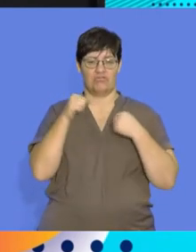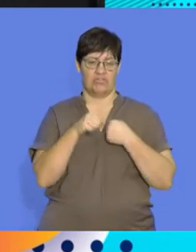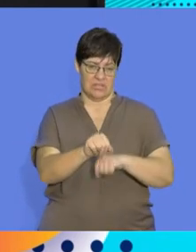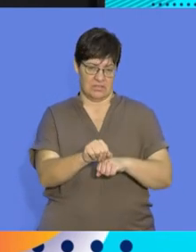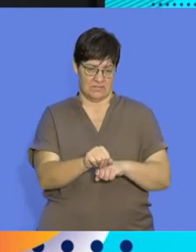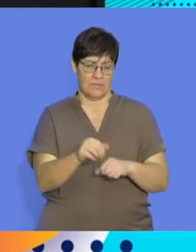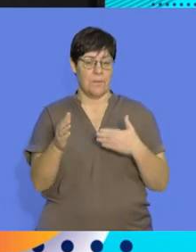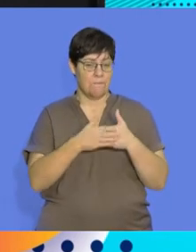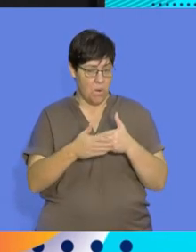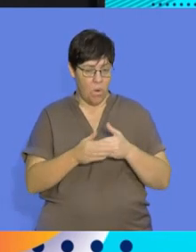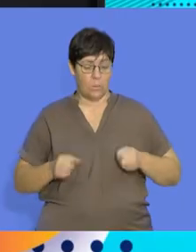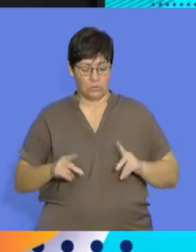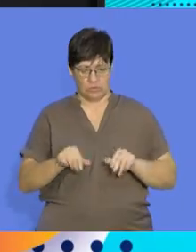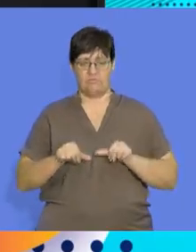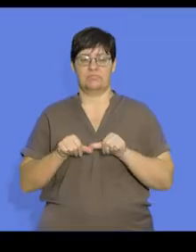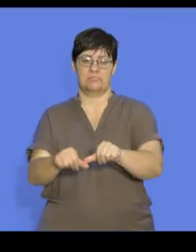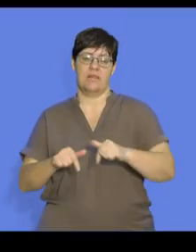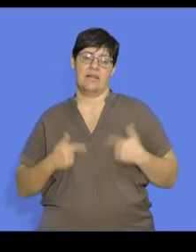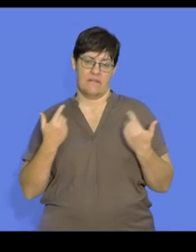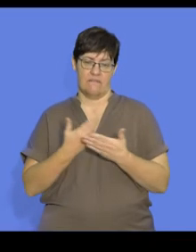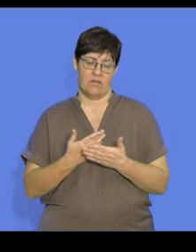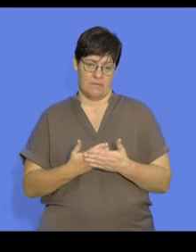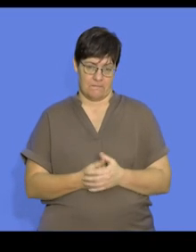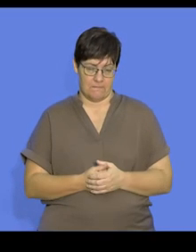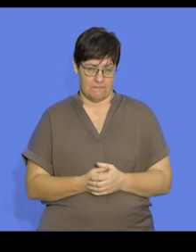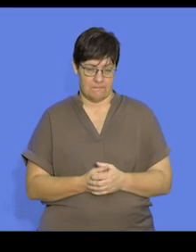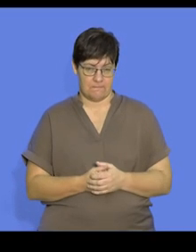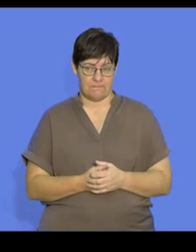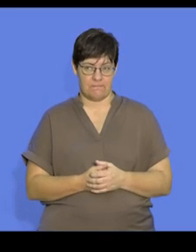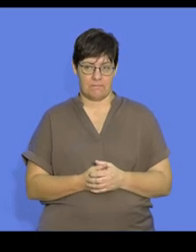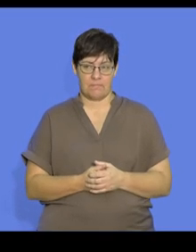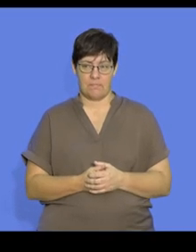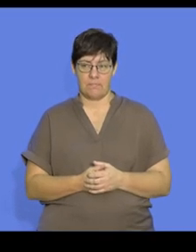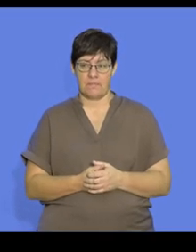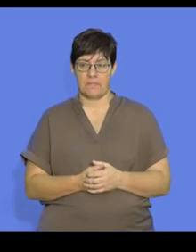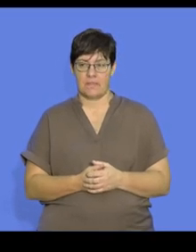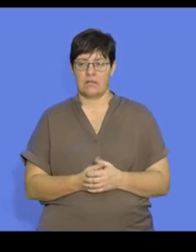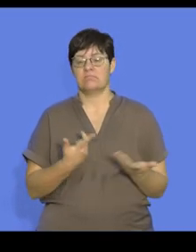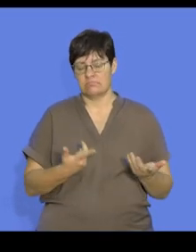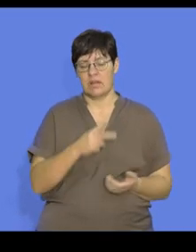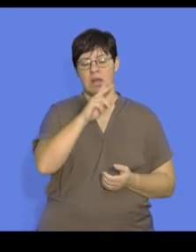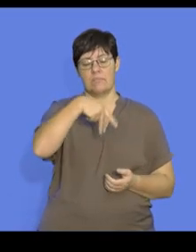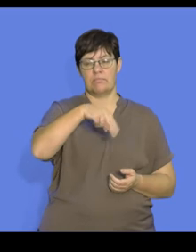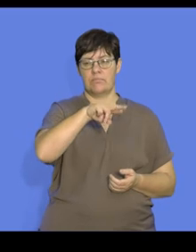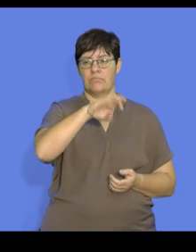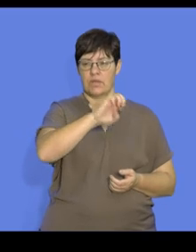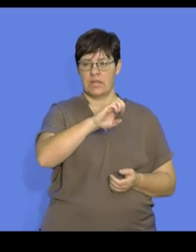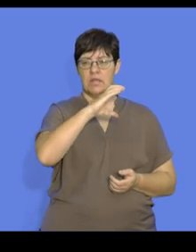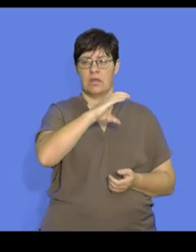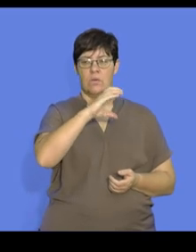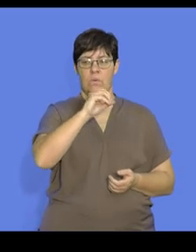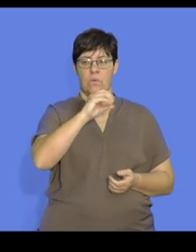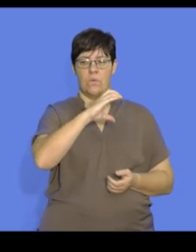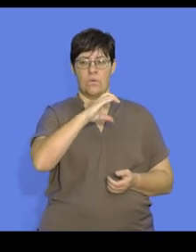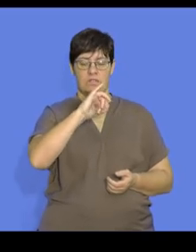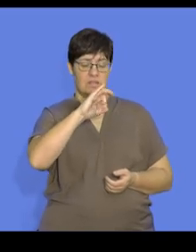for increasing their chances of surviving. Right, so let's unpack precocial development.